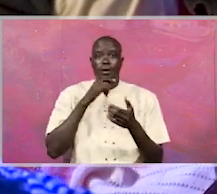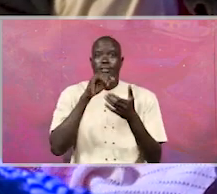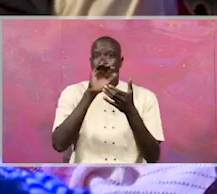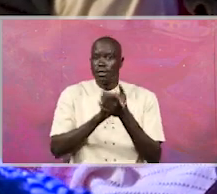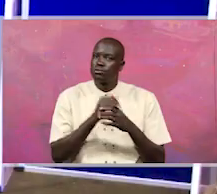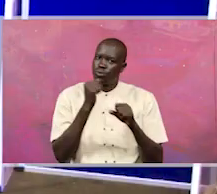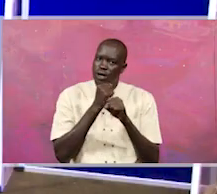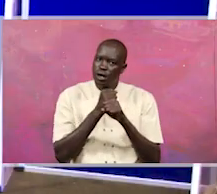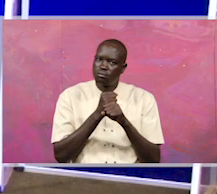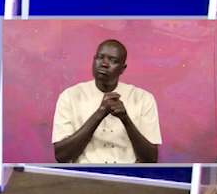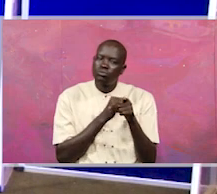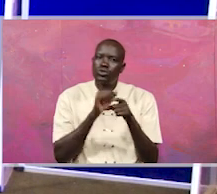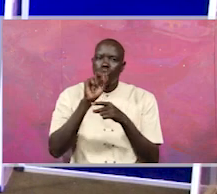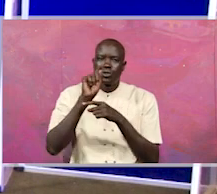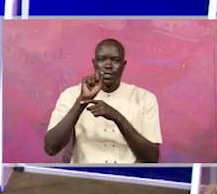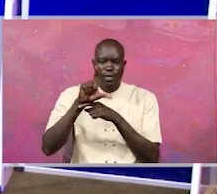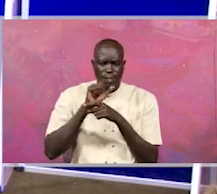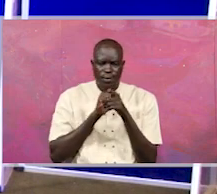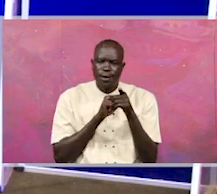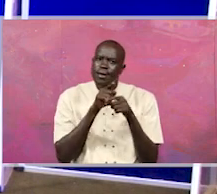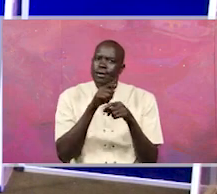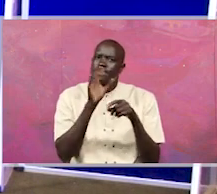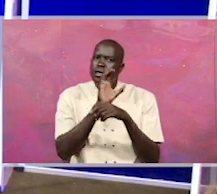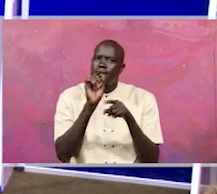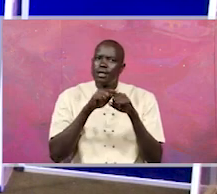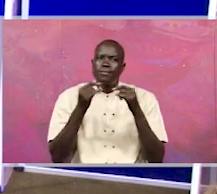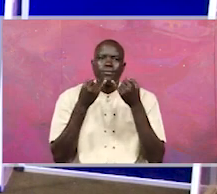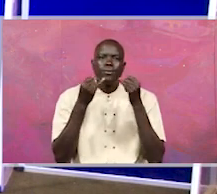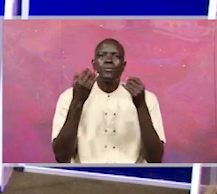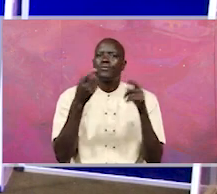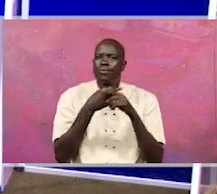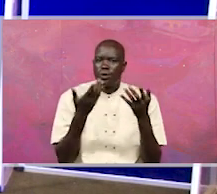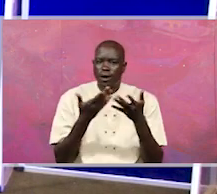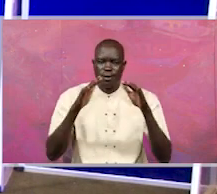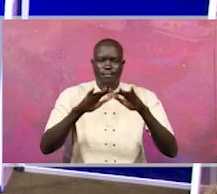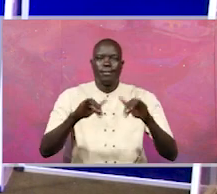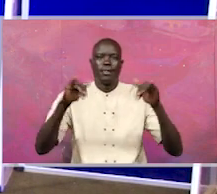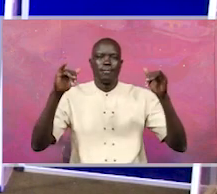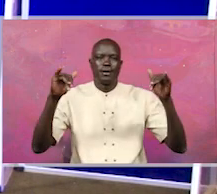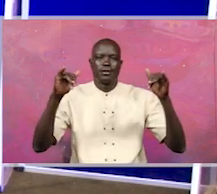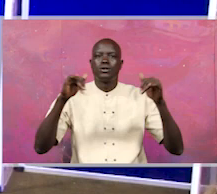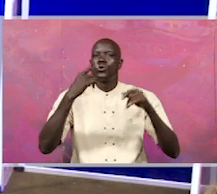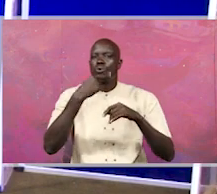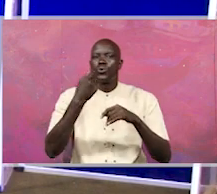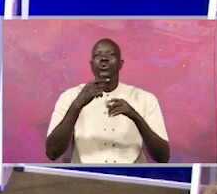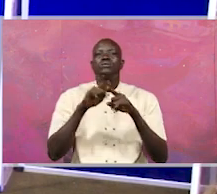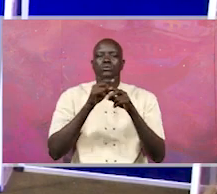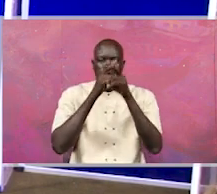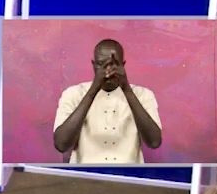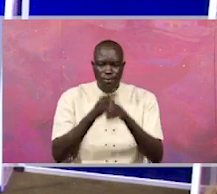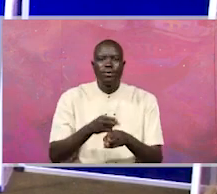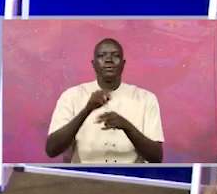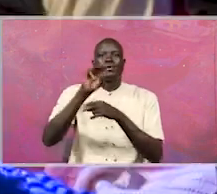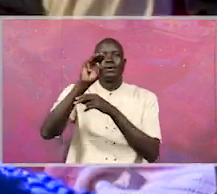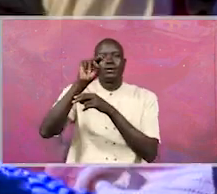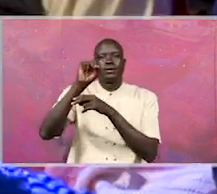And that case, it was raised in Parliament by Honorable Mnandala Mafabi. And they promised that